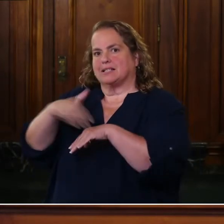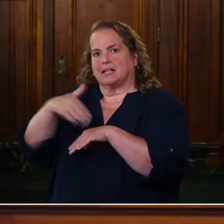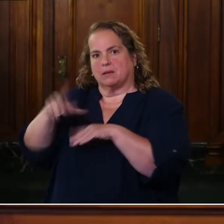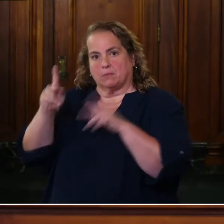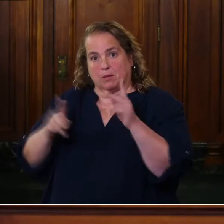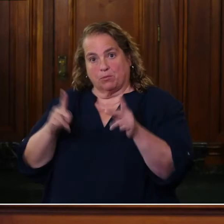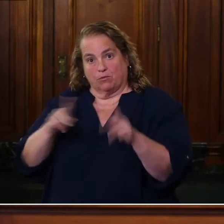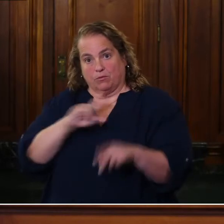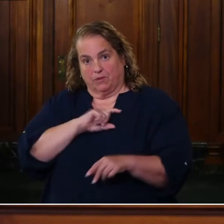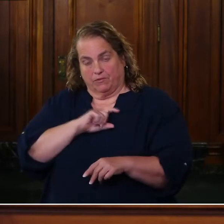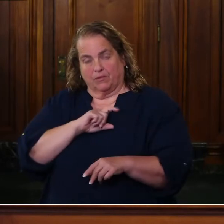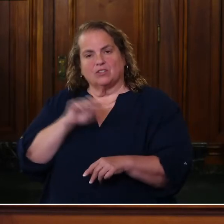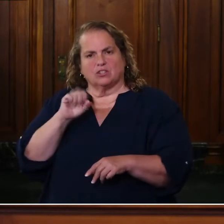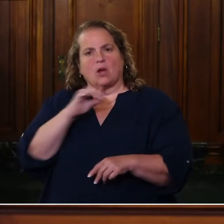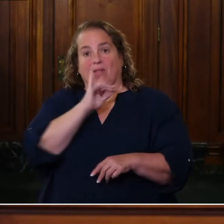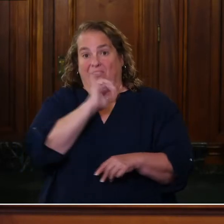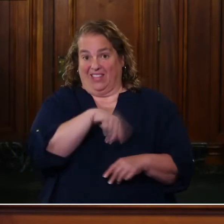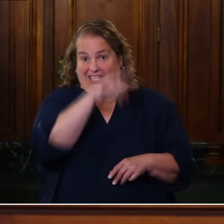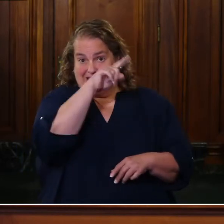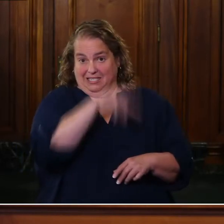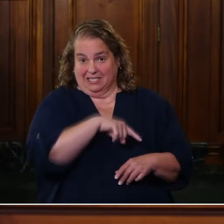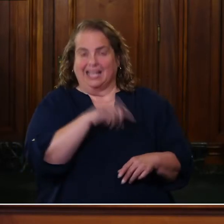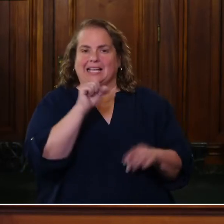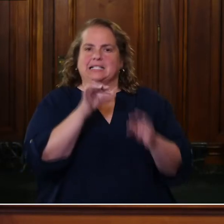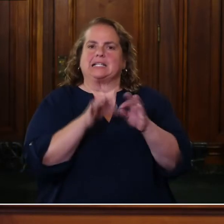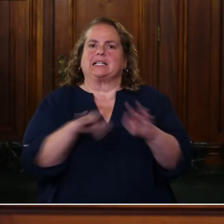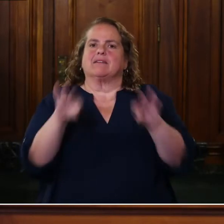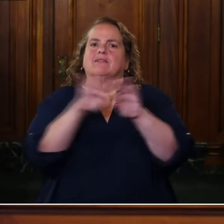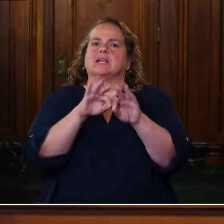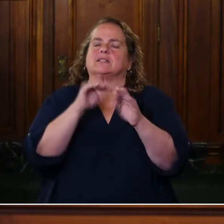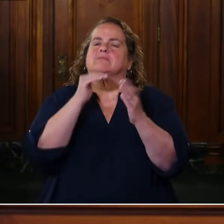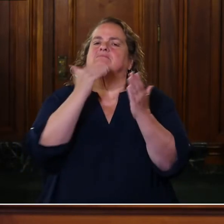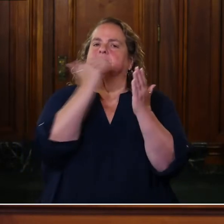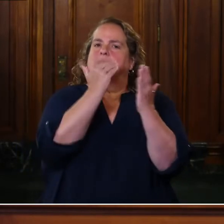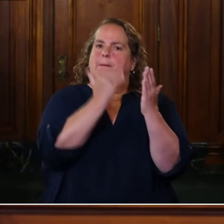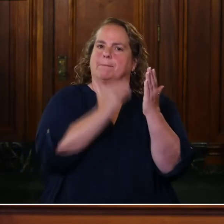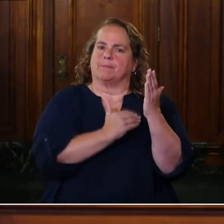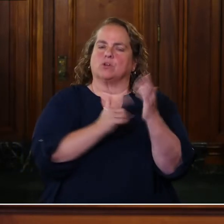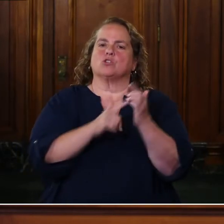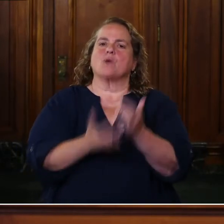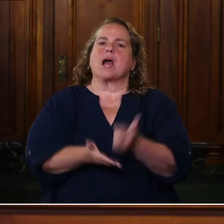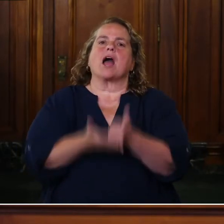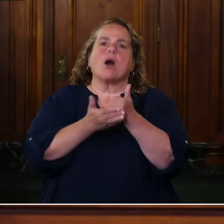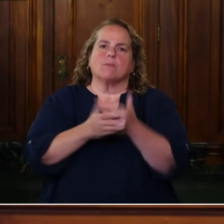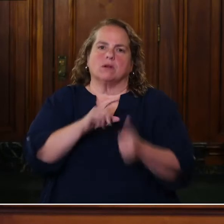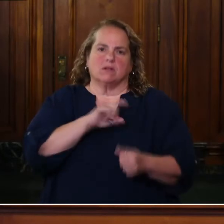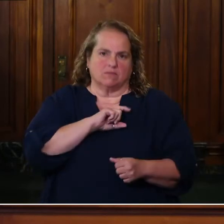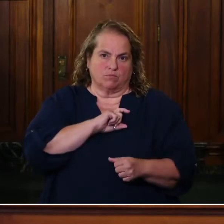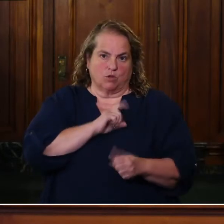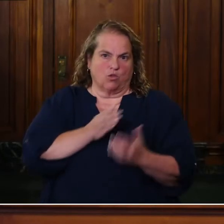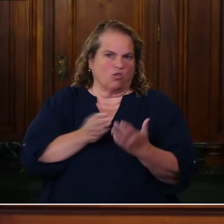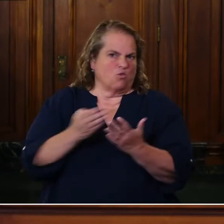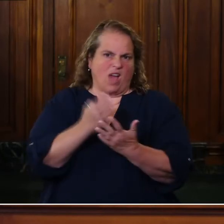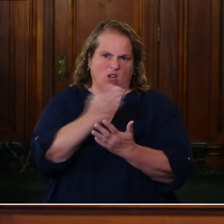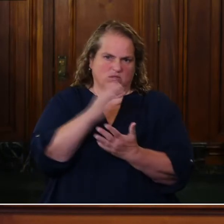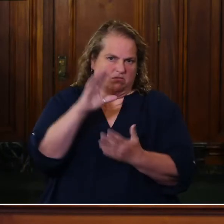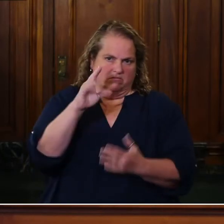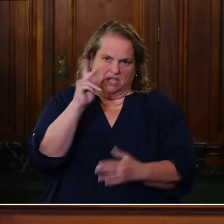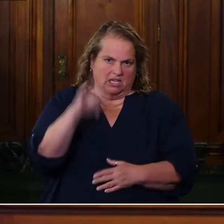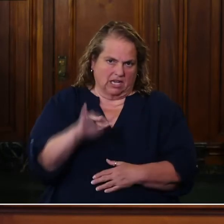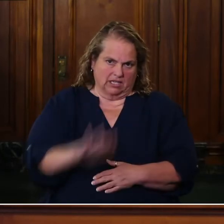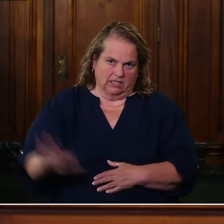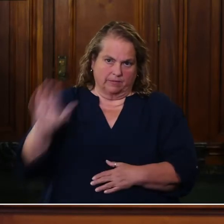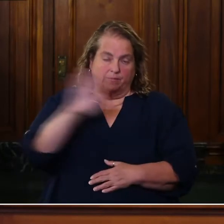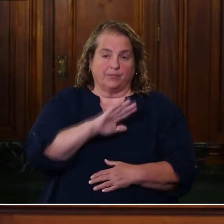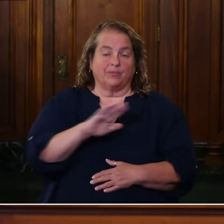apply to the majority of law enforcement throughout this commonwealth. And next is in